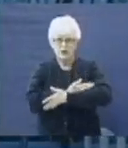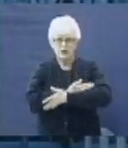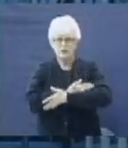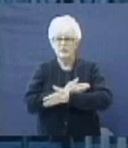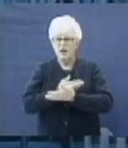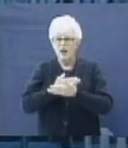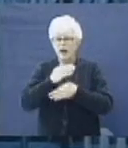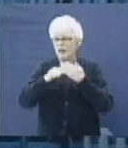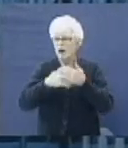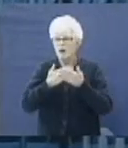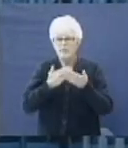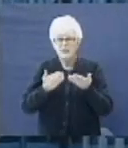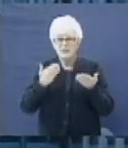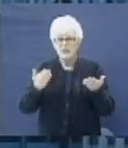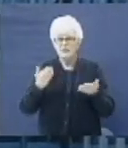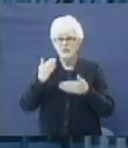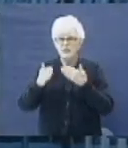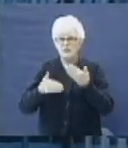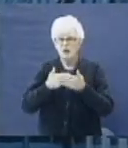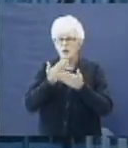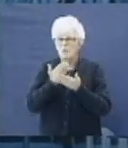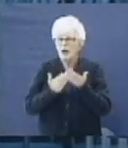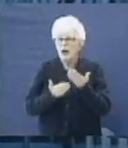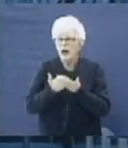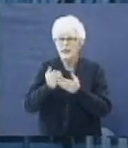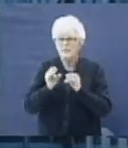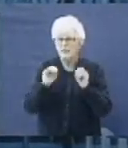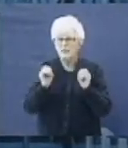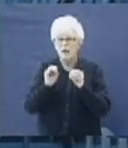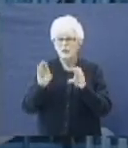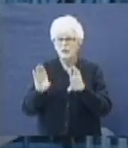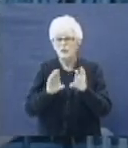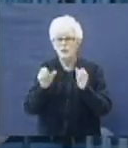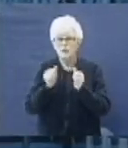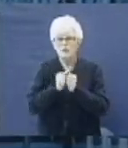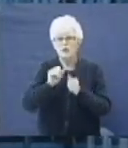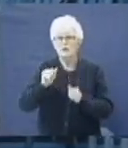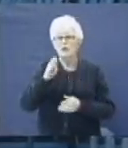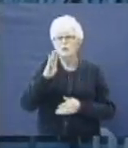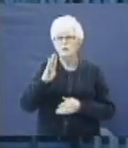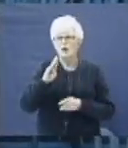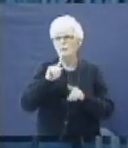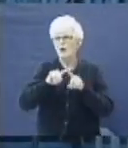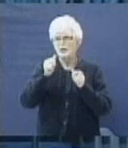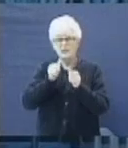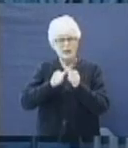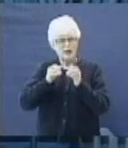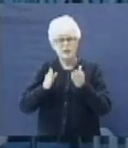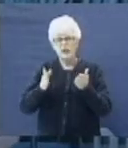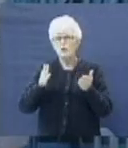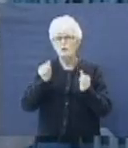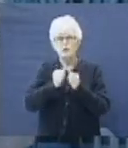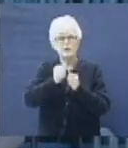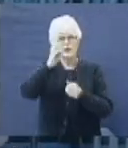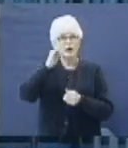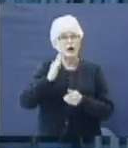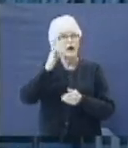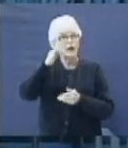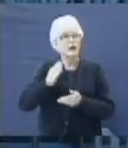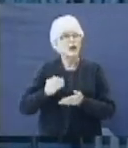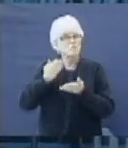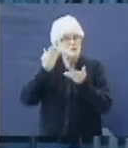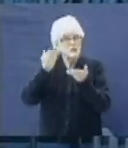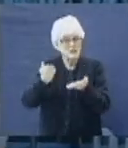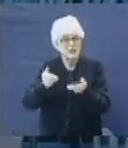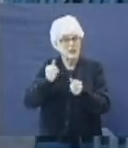Here's his substance. It's all in my hands, Satan. It has nothing to do with Job. It has everything to do with God. And it's like God presented